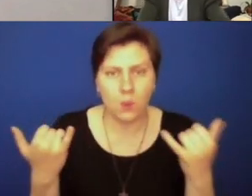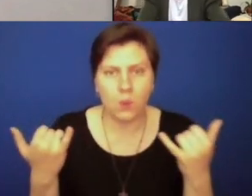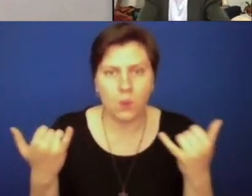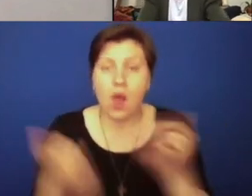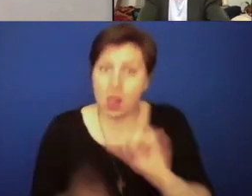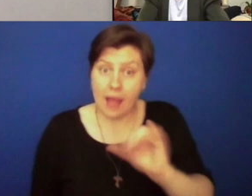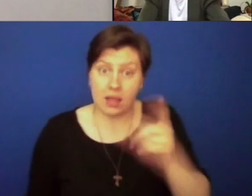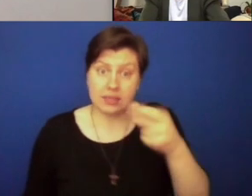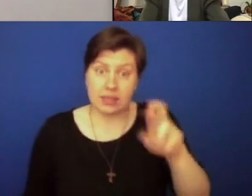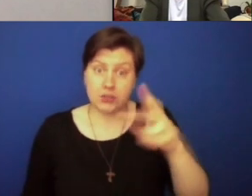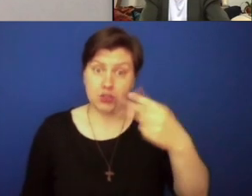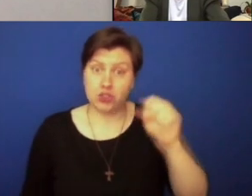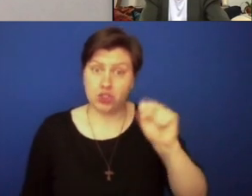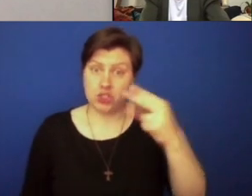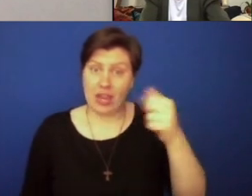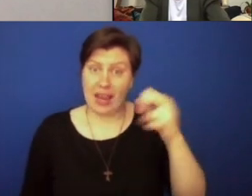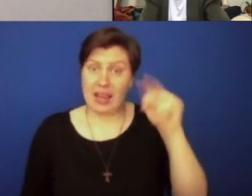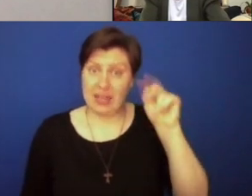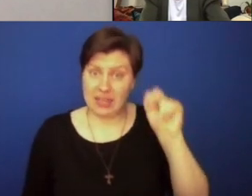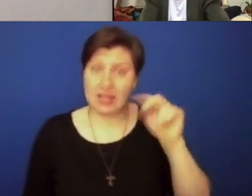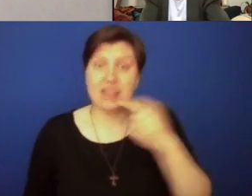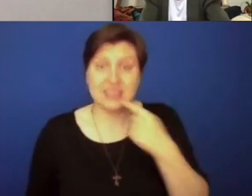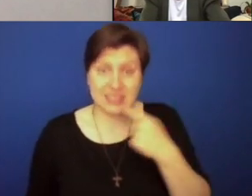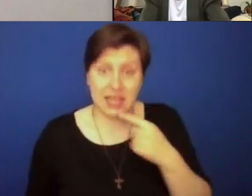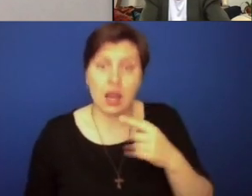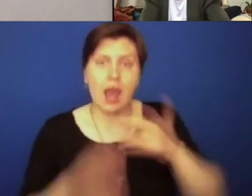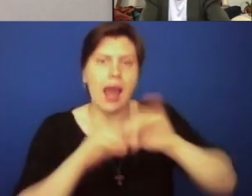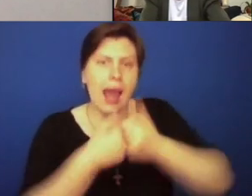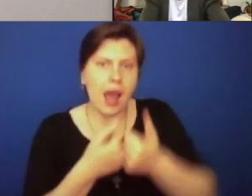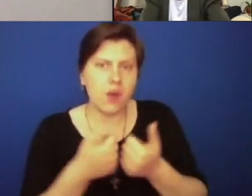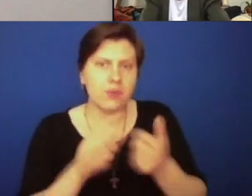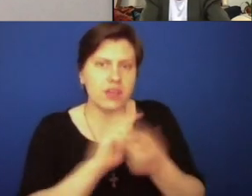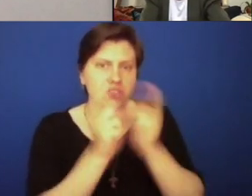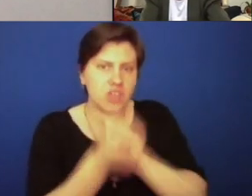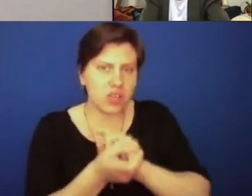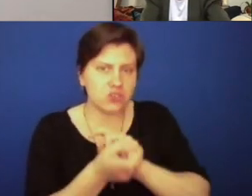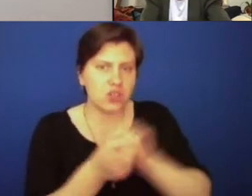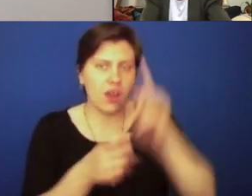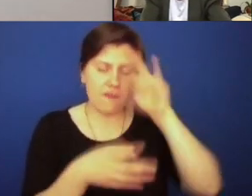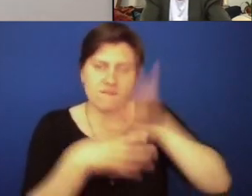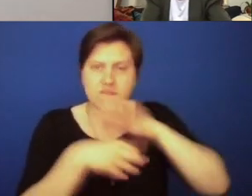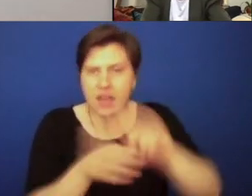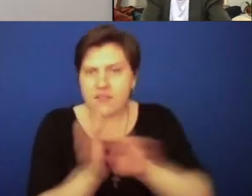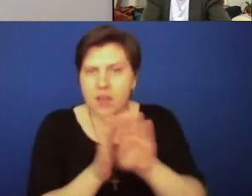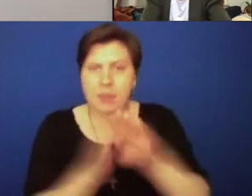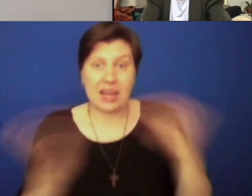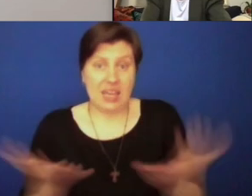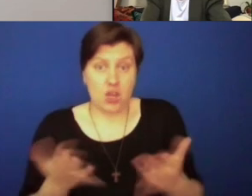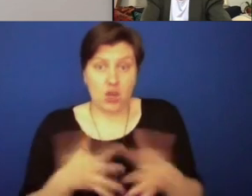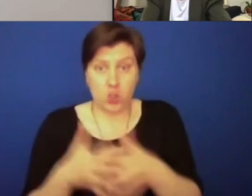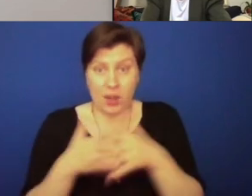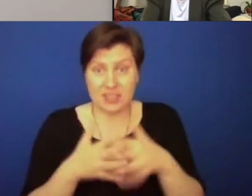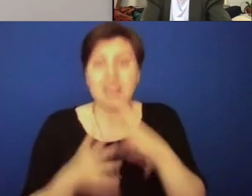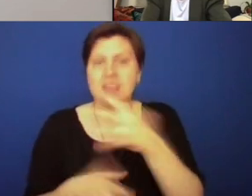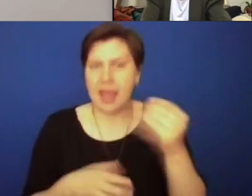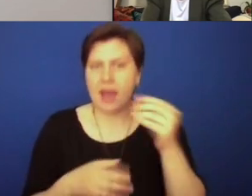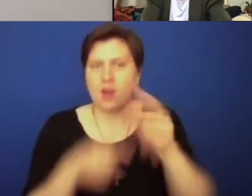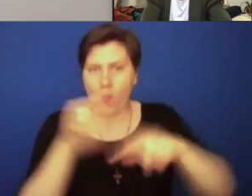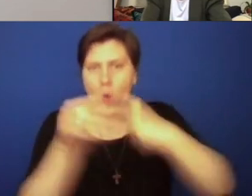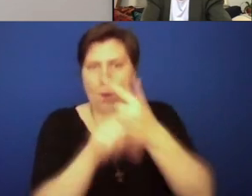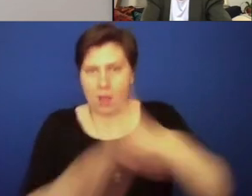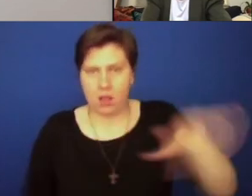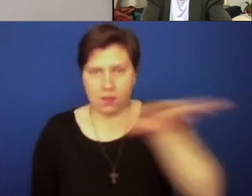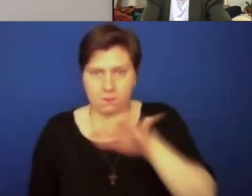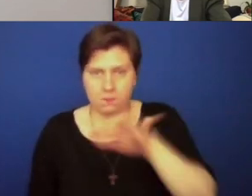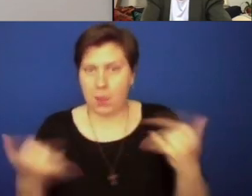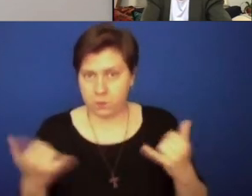Shannon is saying, their contribution to the development of our faith and our traditions here in the United States and globally. In terms